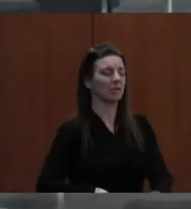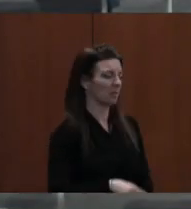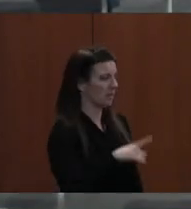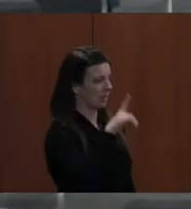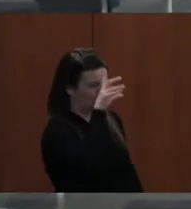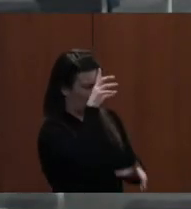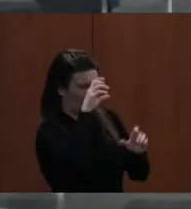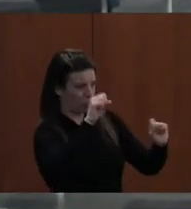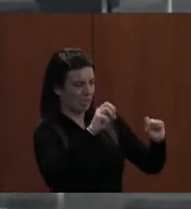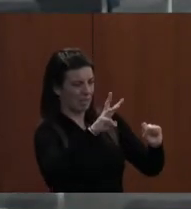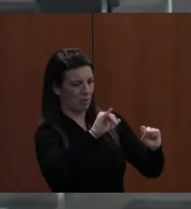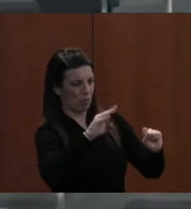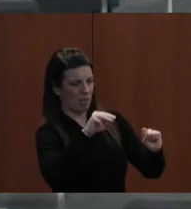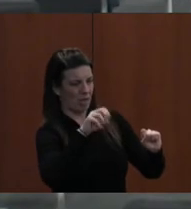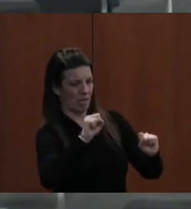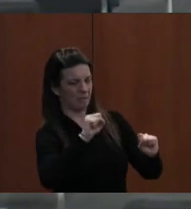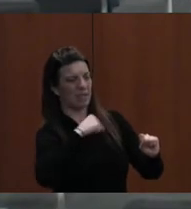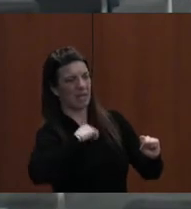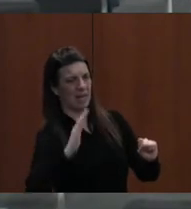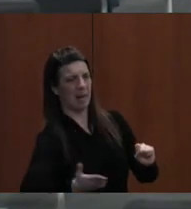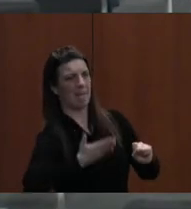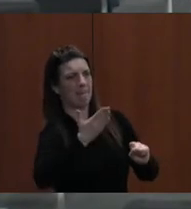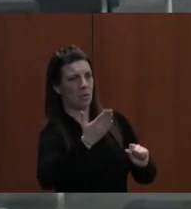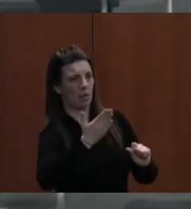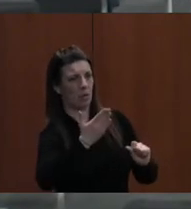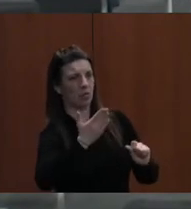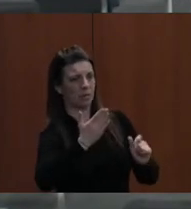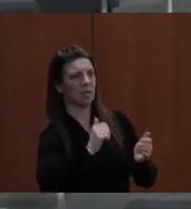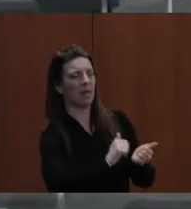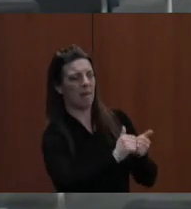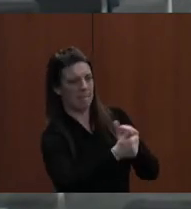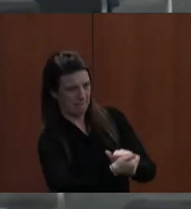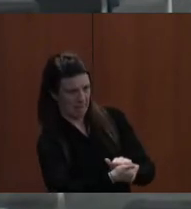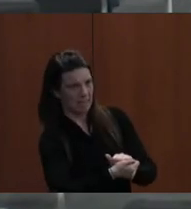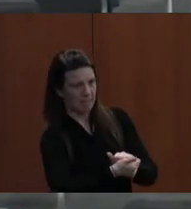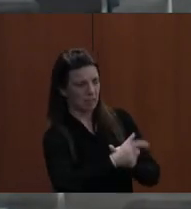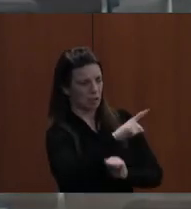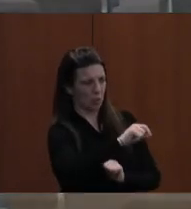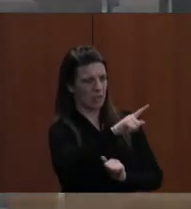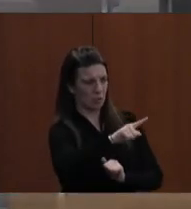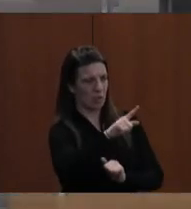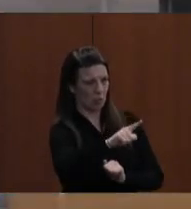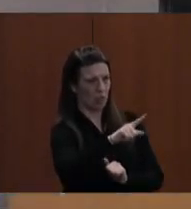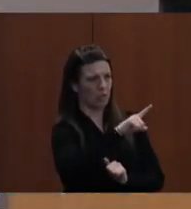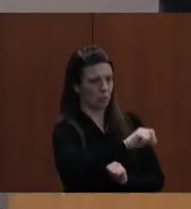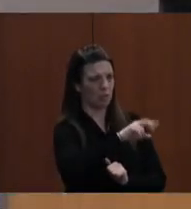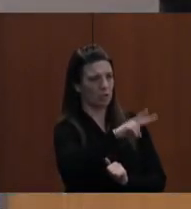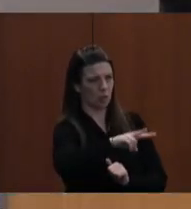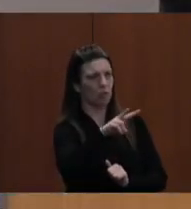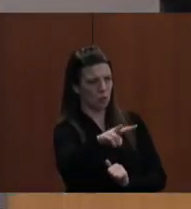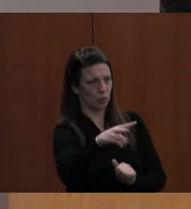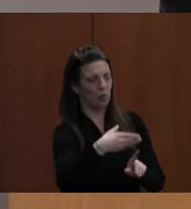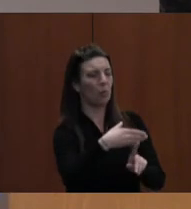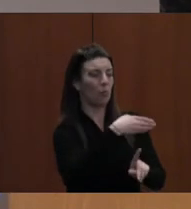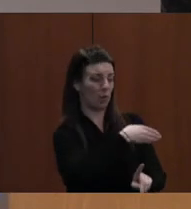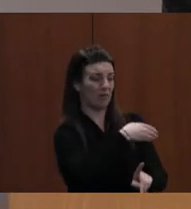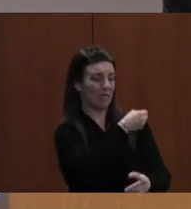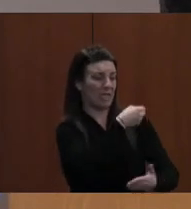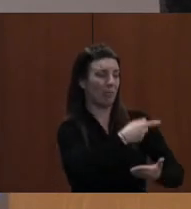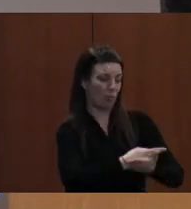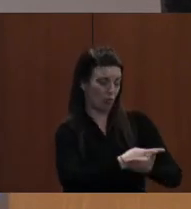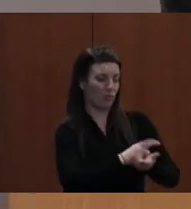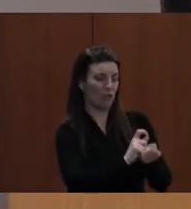AMEND THE 2021-2022 SCHOOL CALENDAR PREVIOUSLY AMENDED AND APPROVED ON DECEMBER 21,